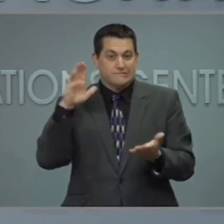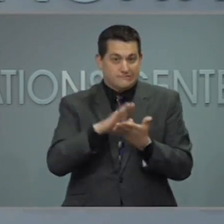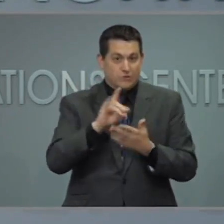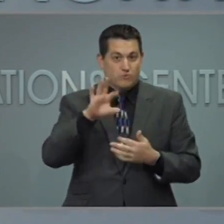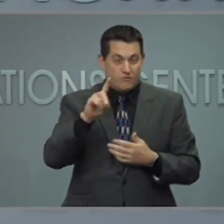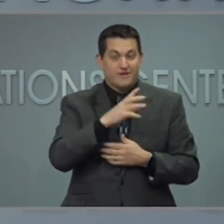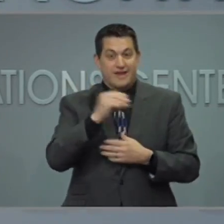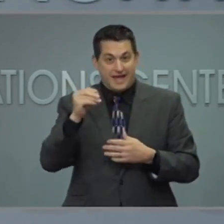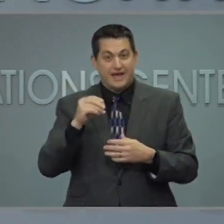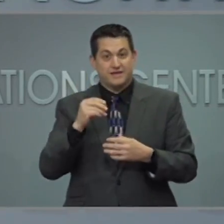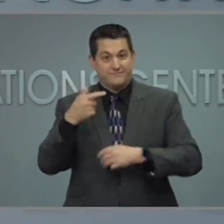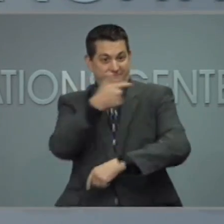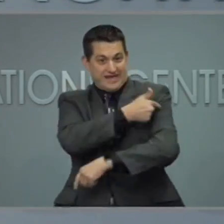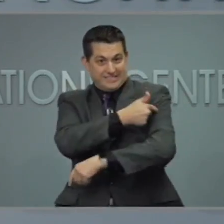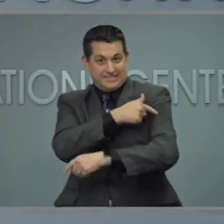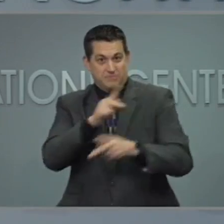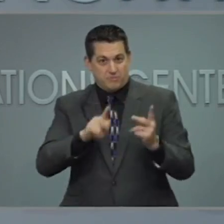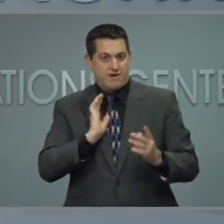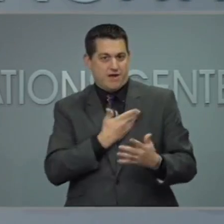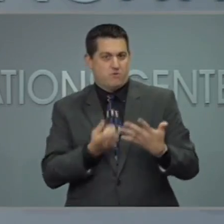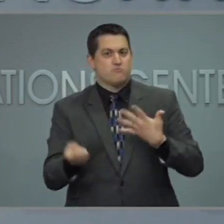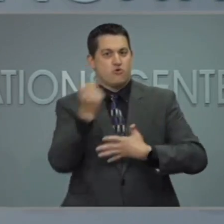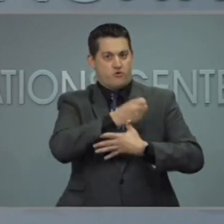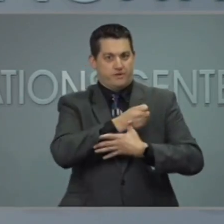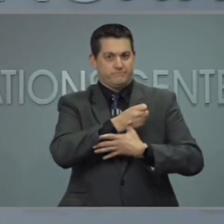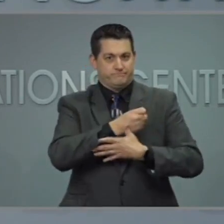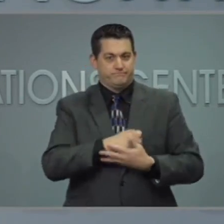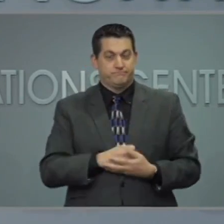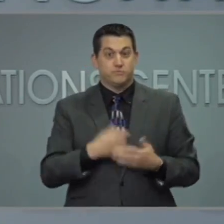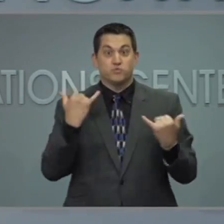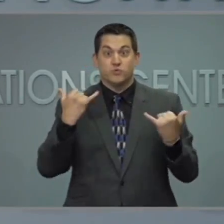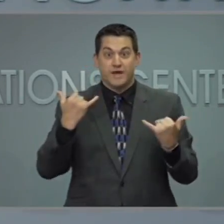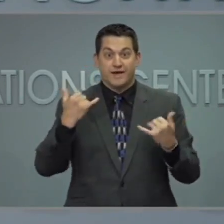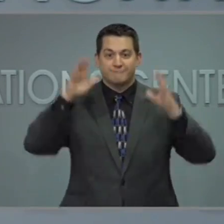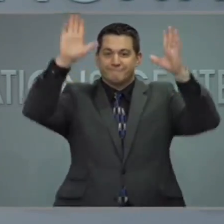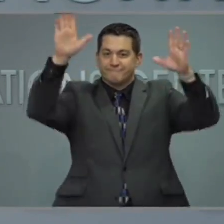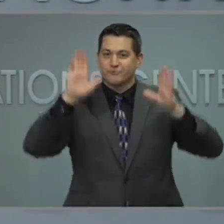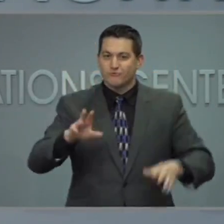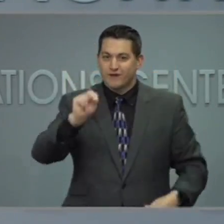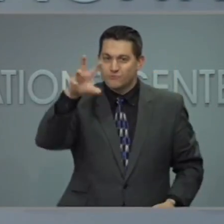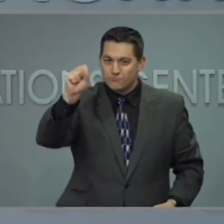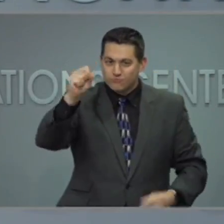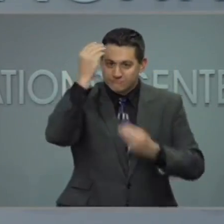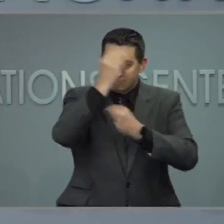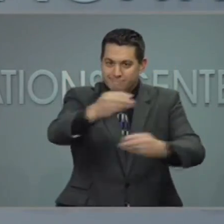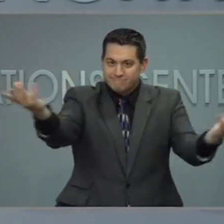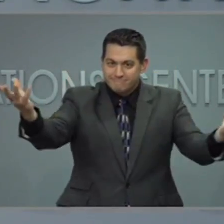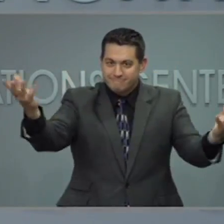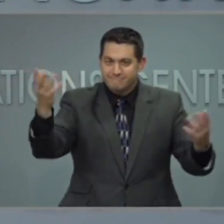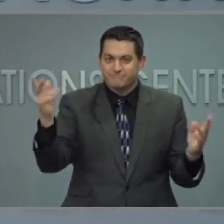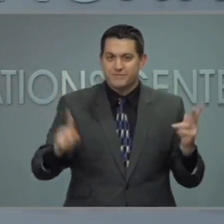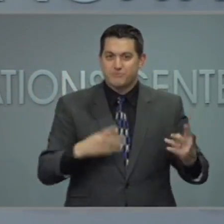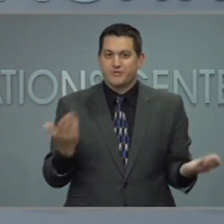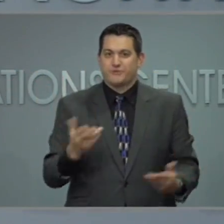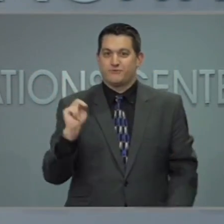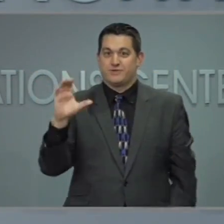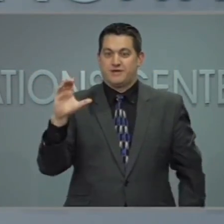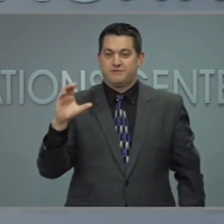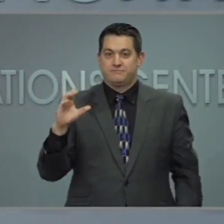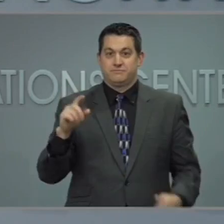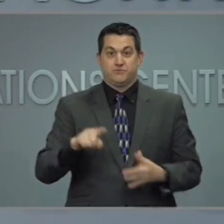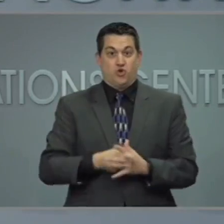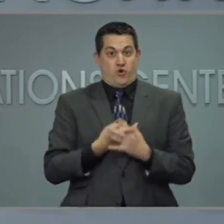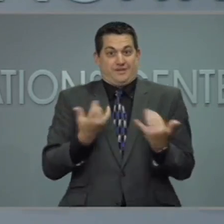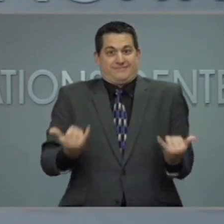priority. Well, today I have great news to share with the people of North Carolina. Effective immediately,